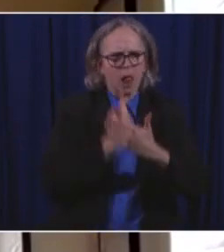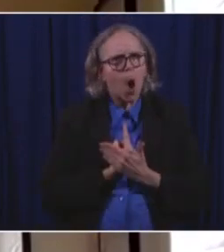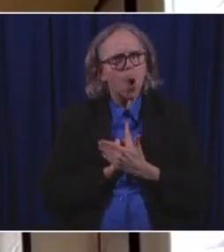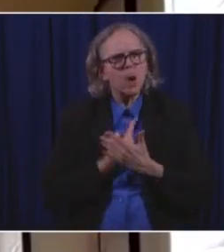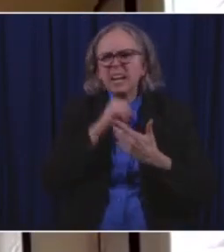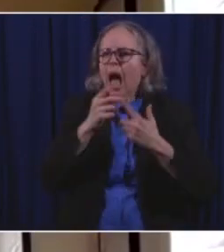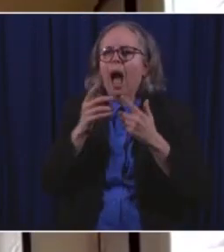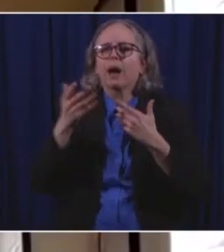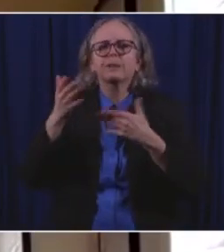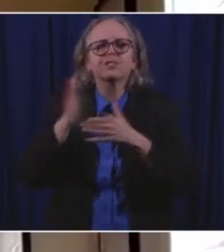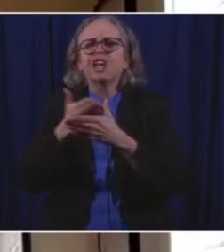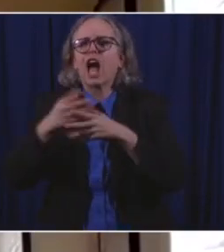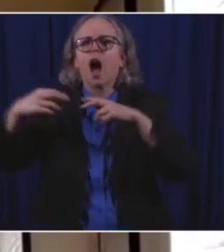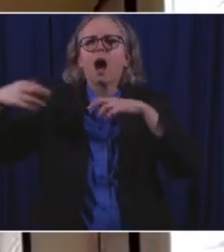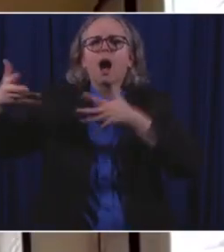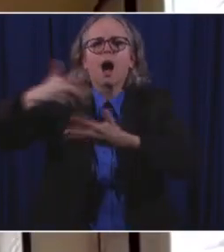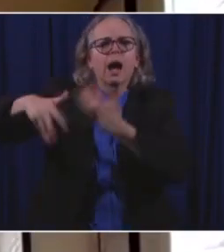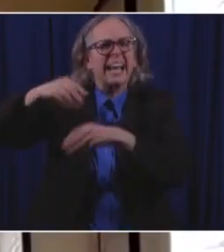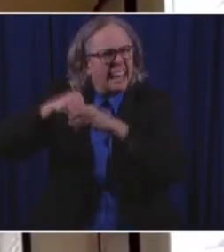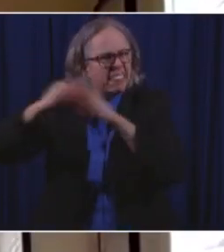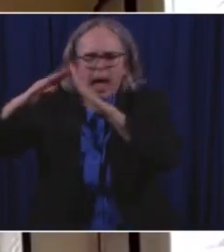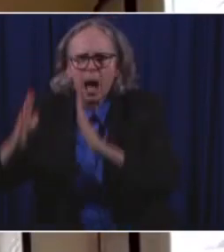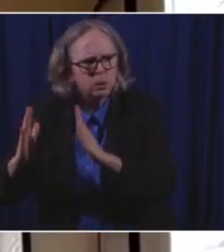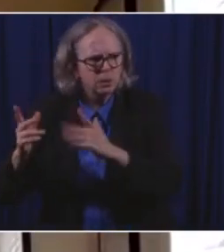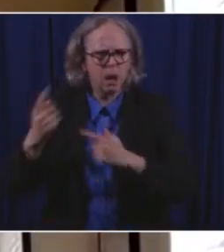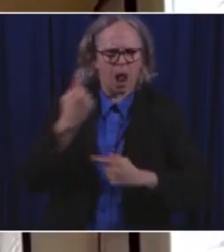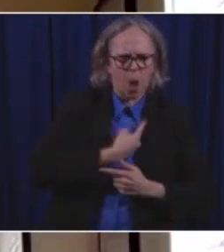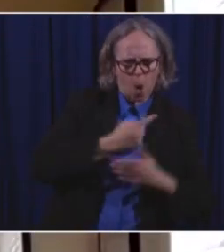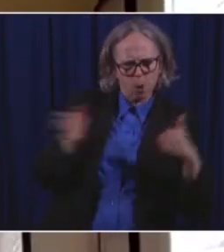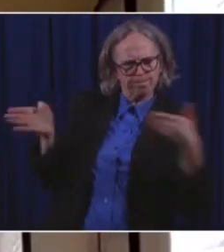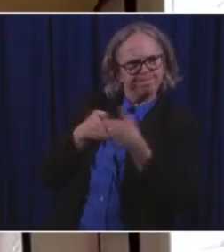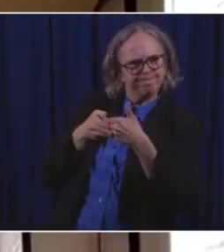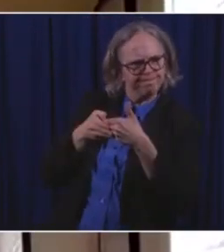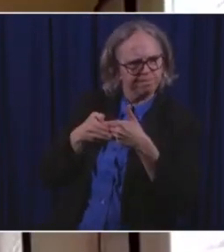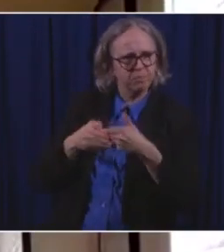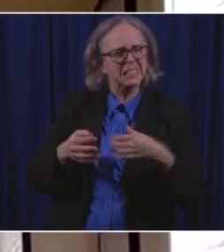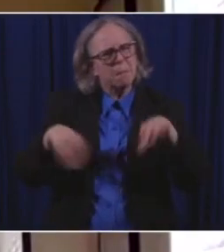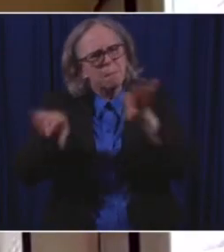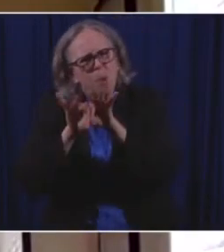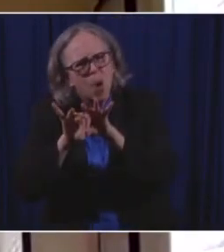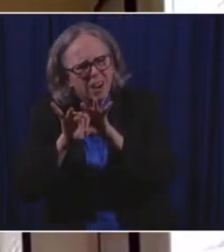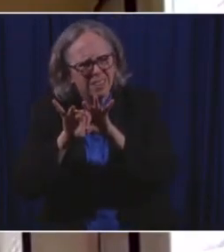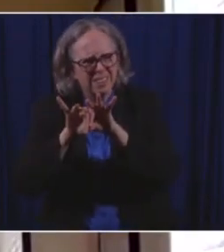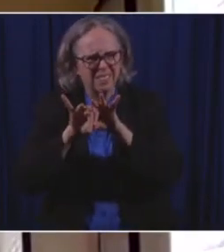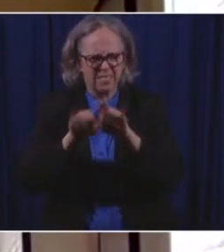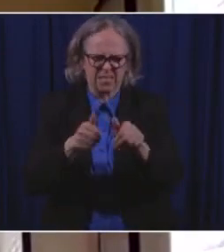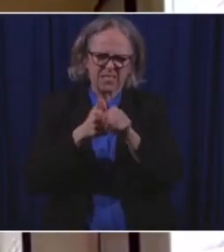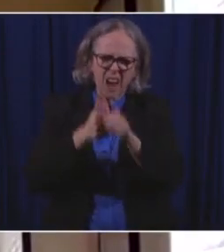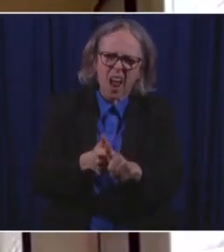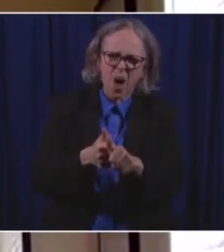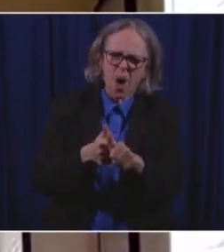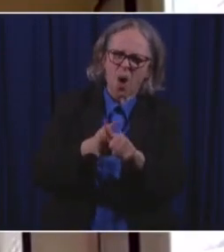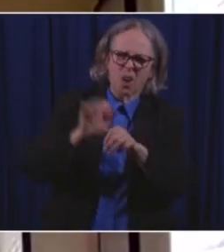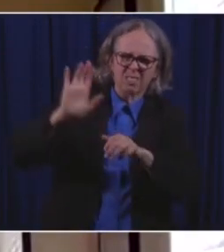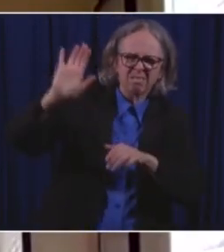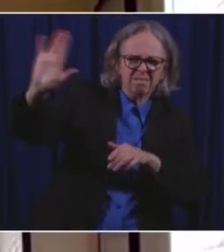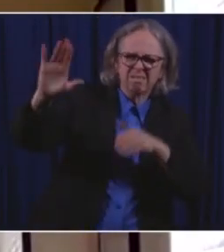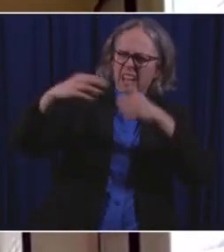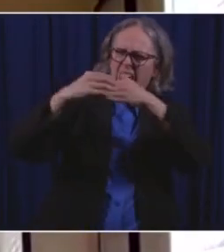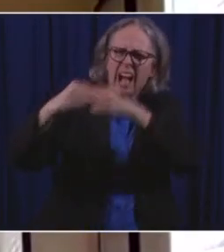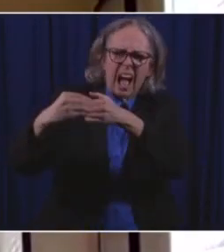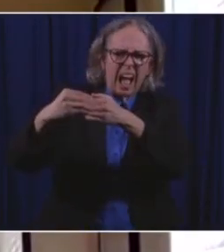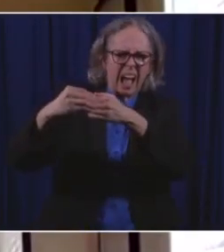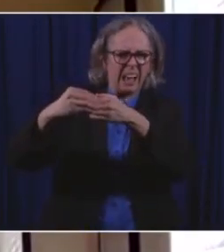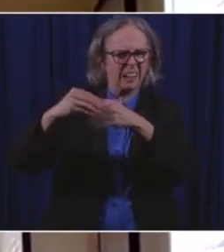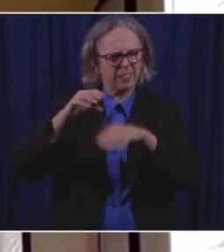emphasize enough how important it is to comply with quarantine guidance whenever we've had a